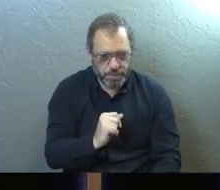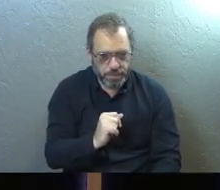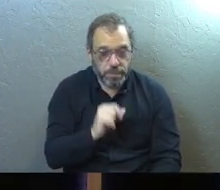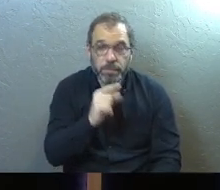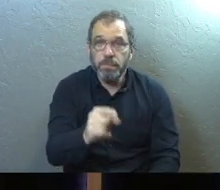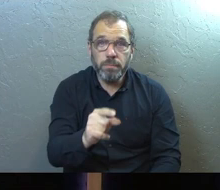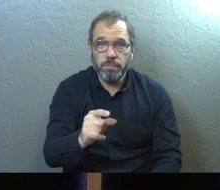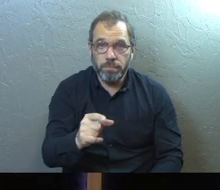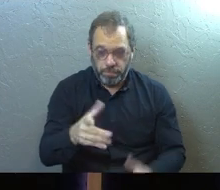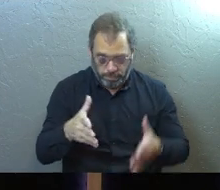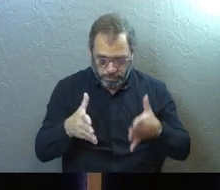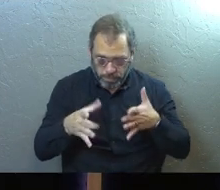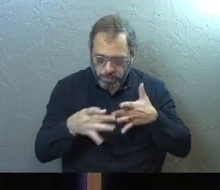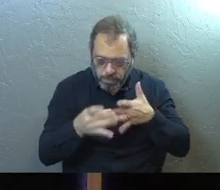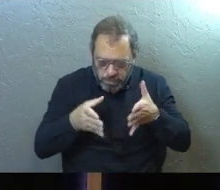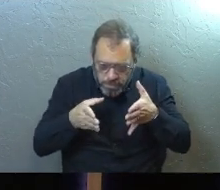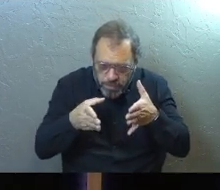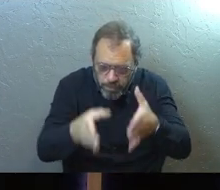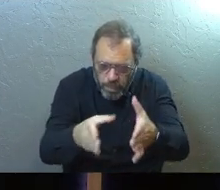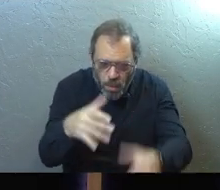But he says, path led through.